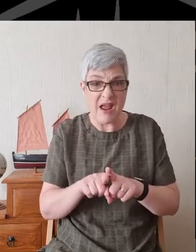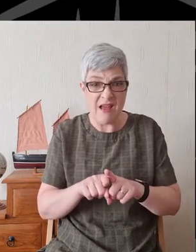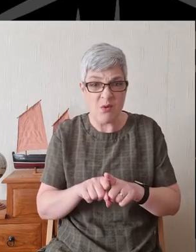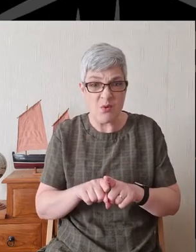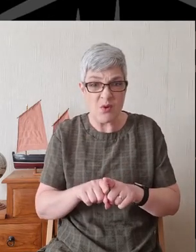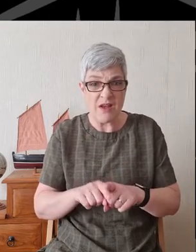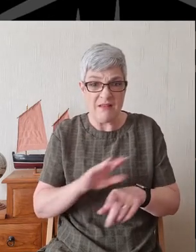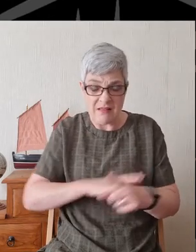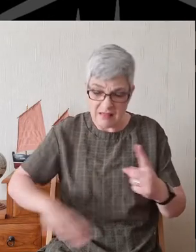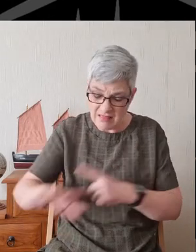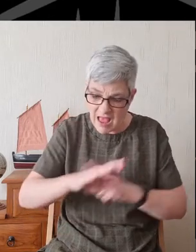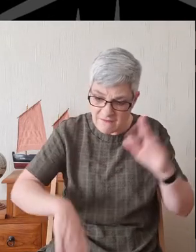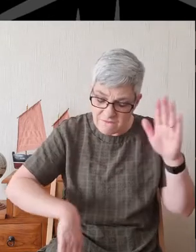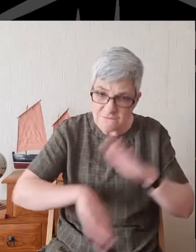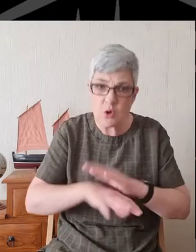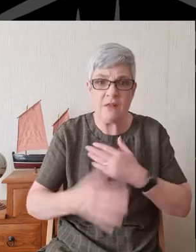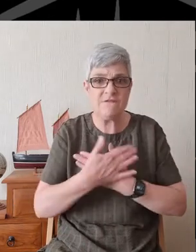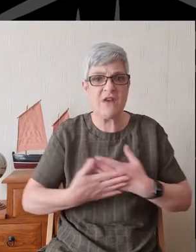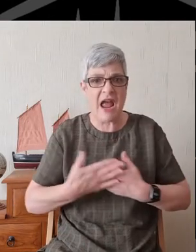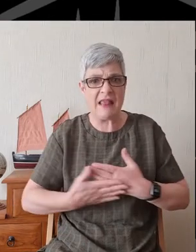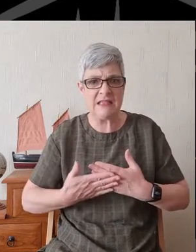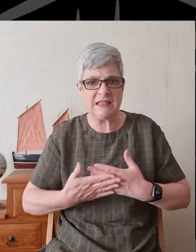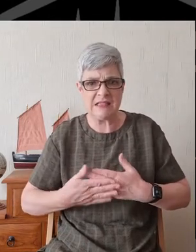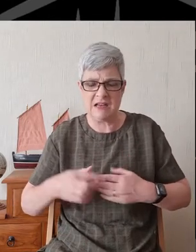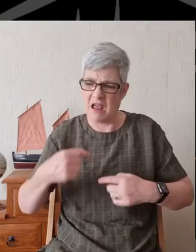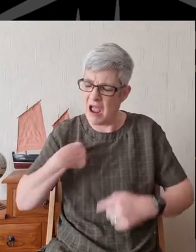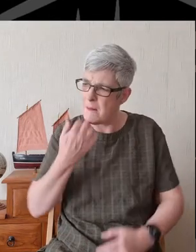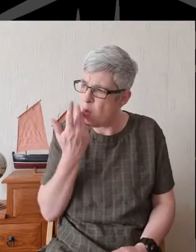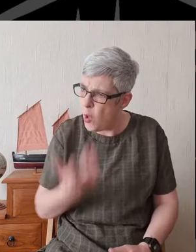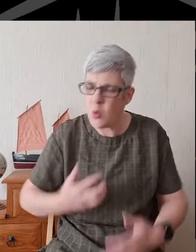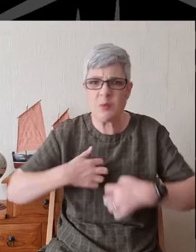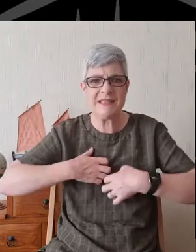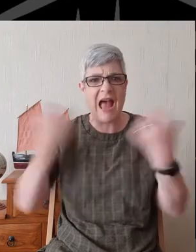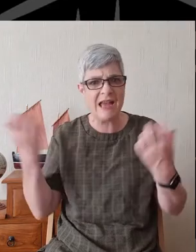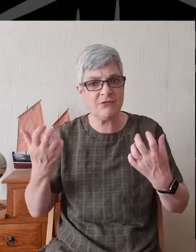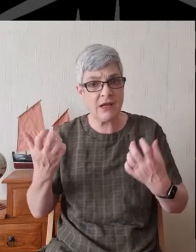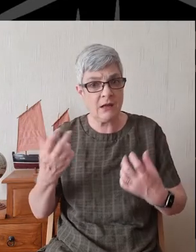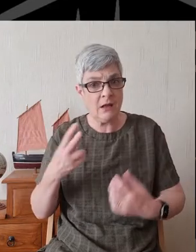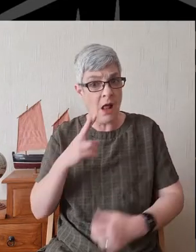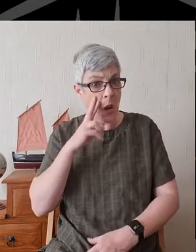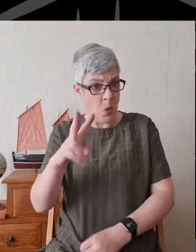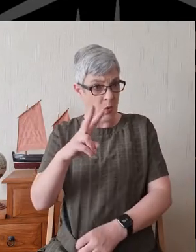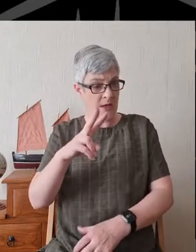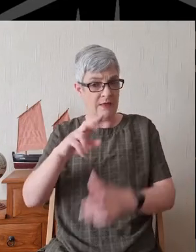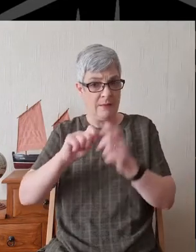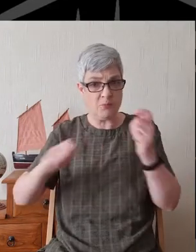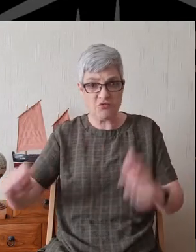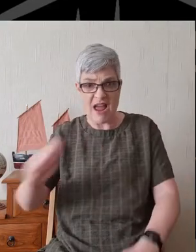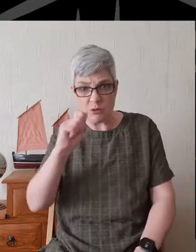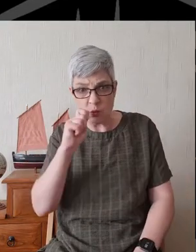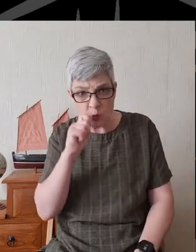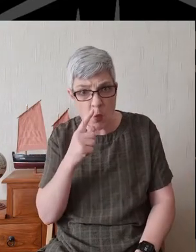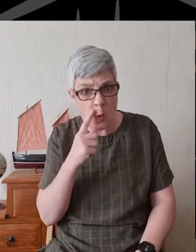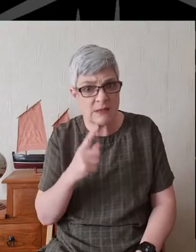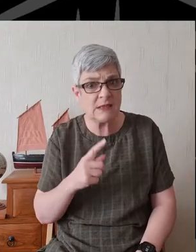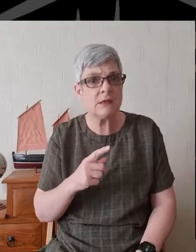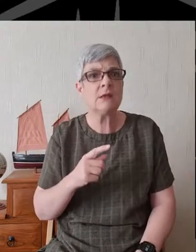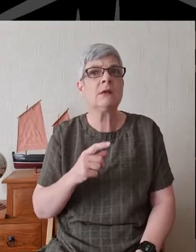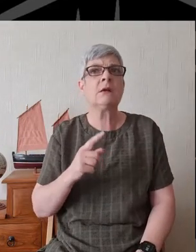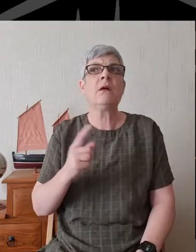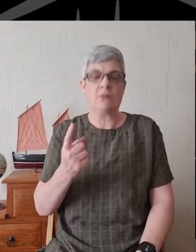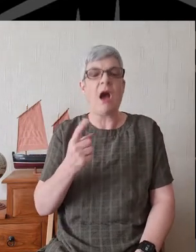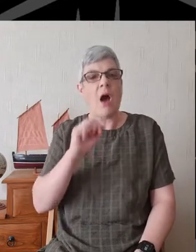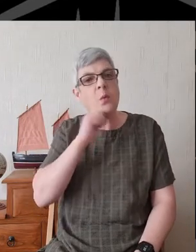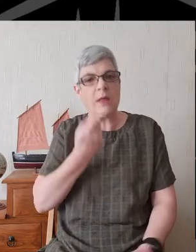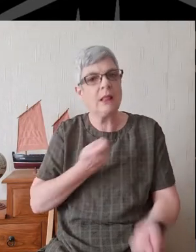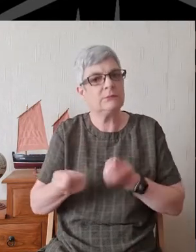and continually arouse my anger? Look at them putting the branch to their nose. Therefore, I will